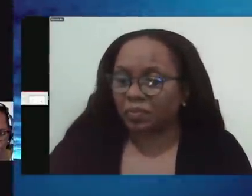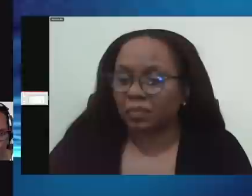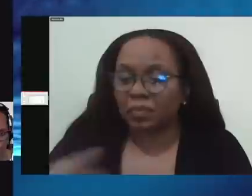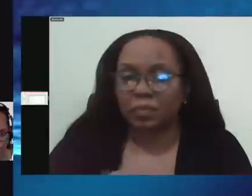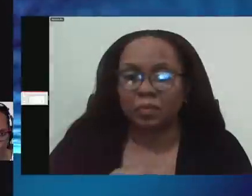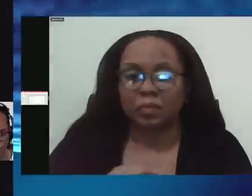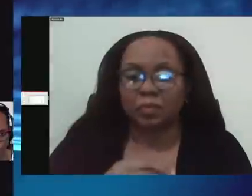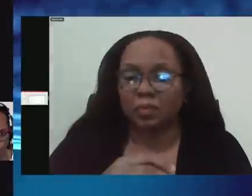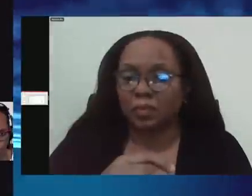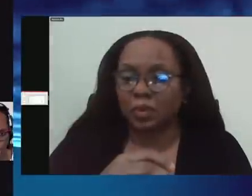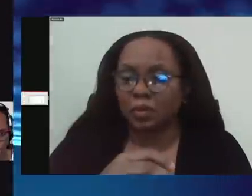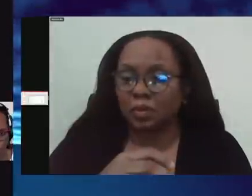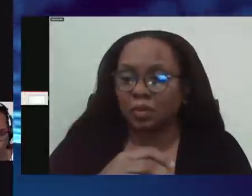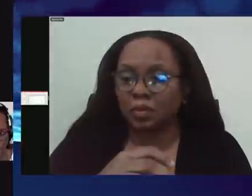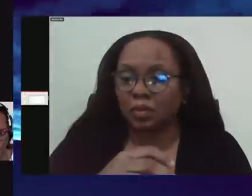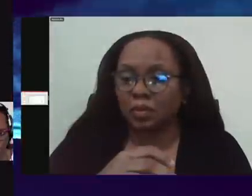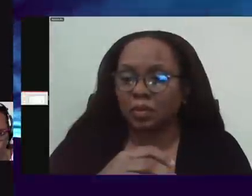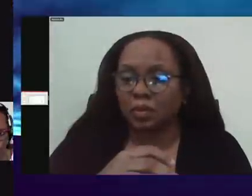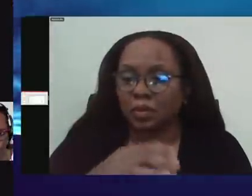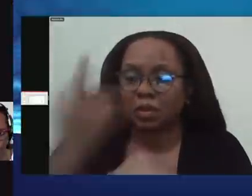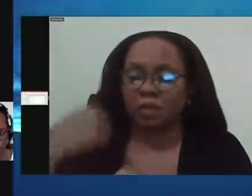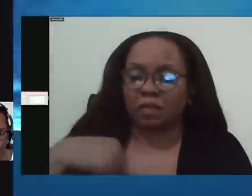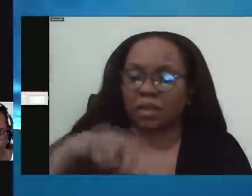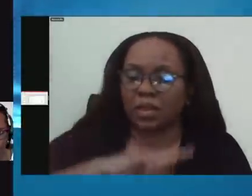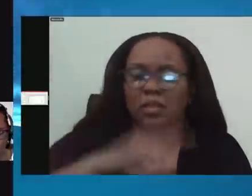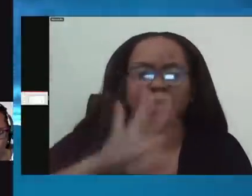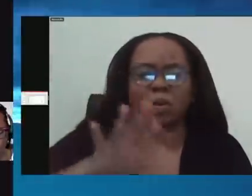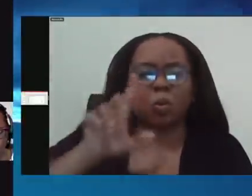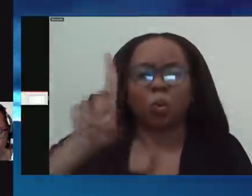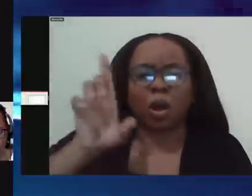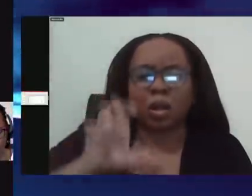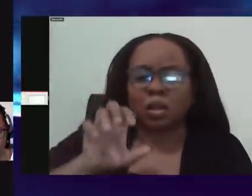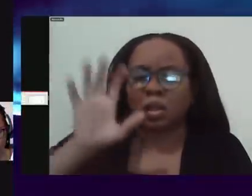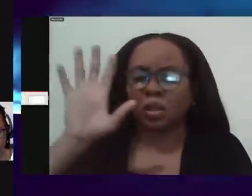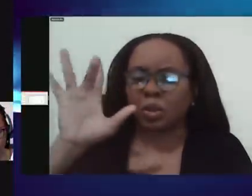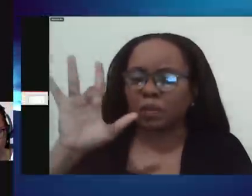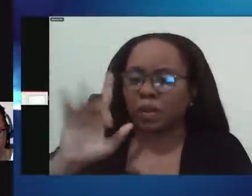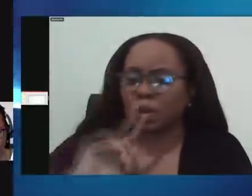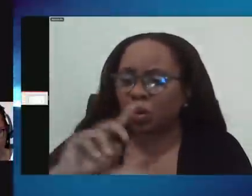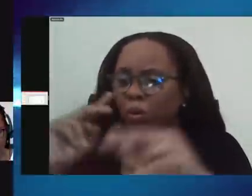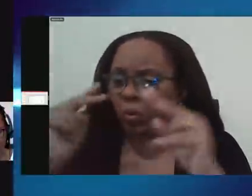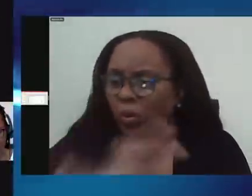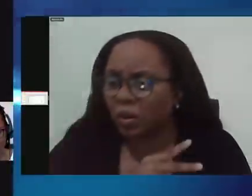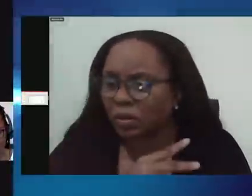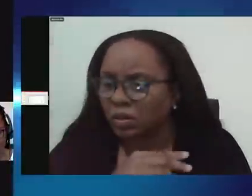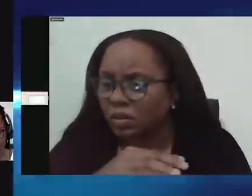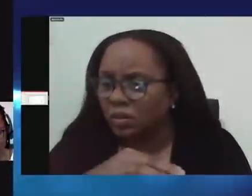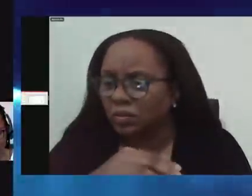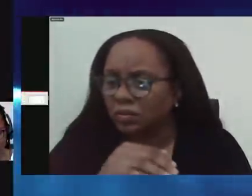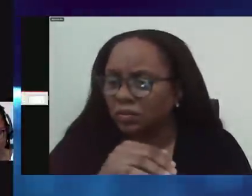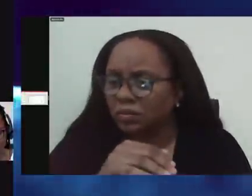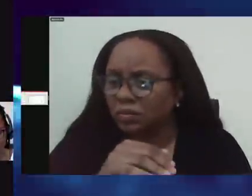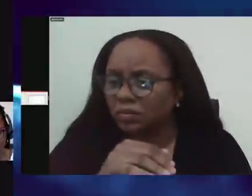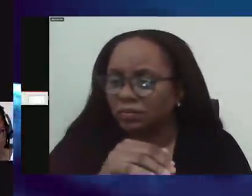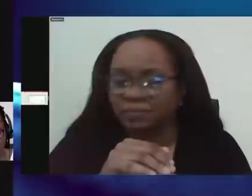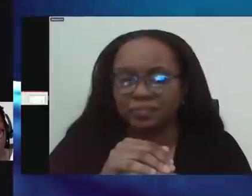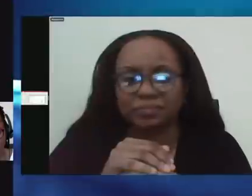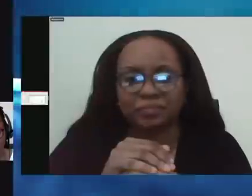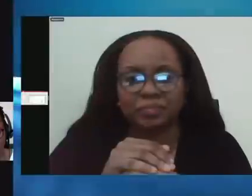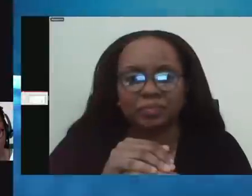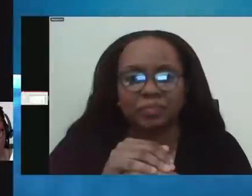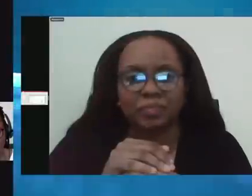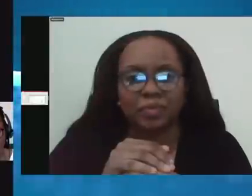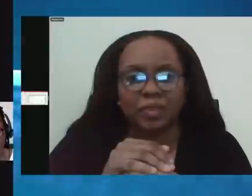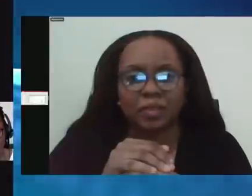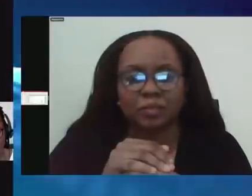worst case for us would be at about 125. What I want you to focus on is that the graph is still rising, but we